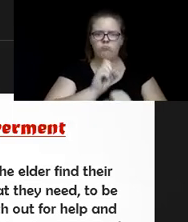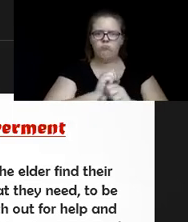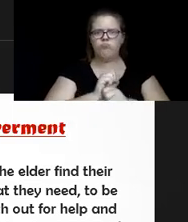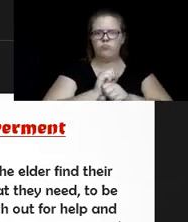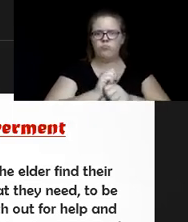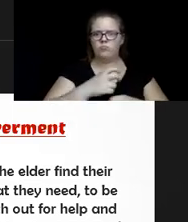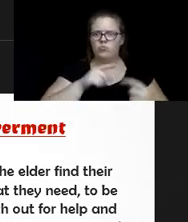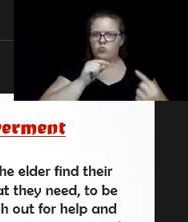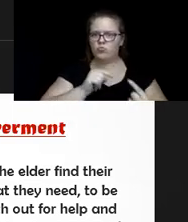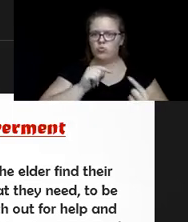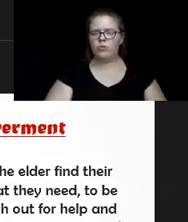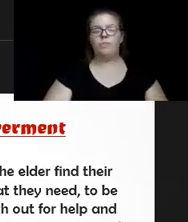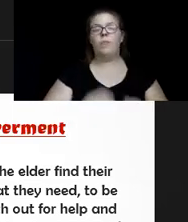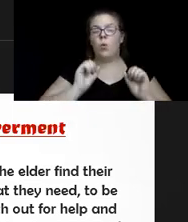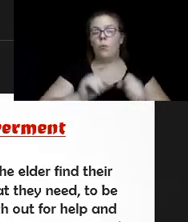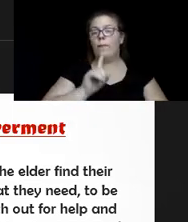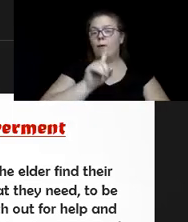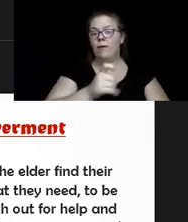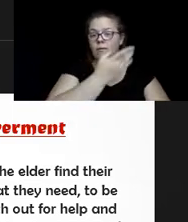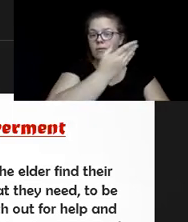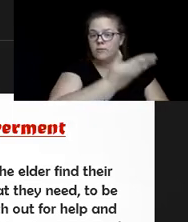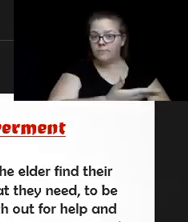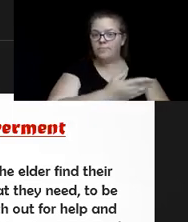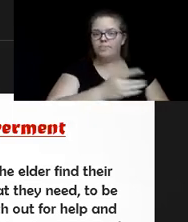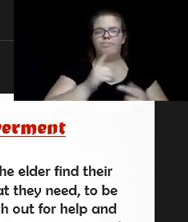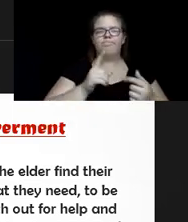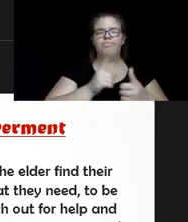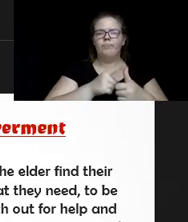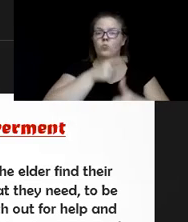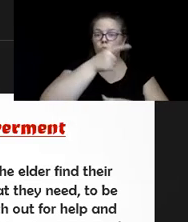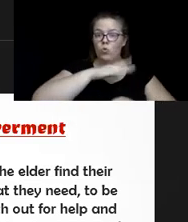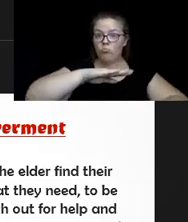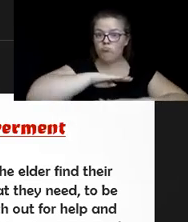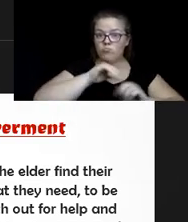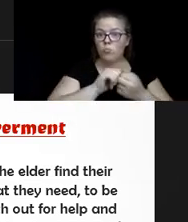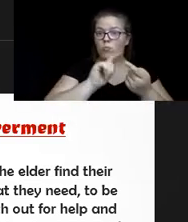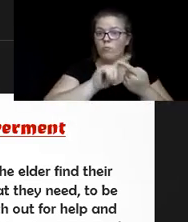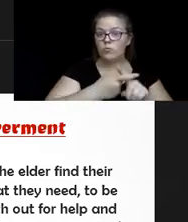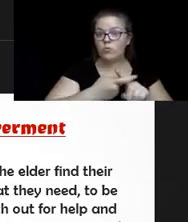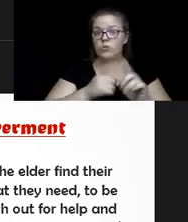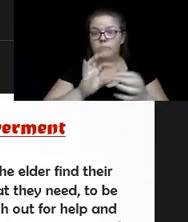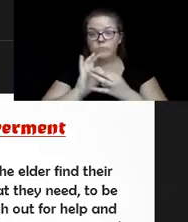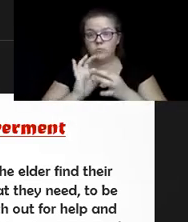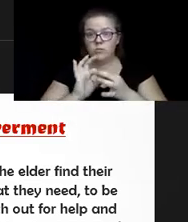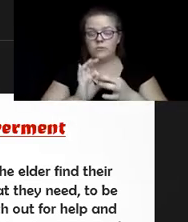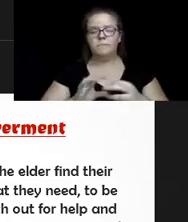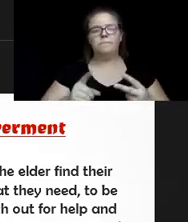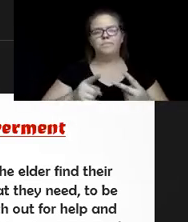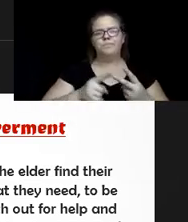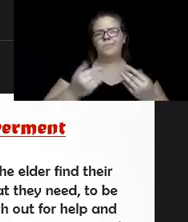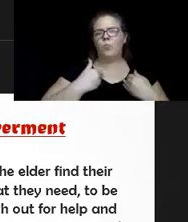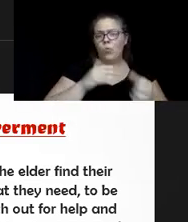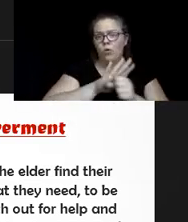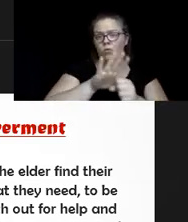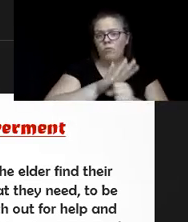questions we can ask them that will help. Are you content with your friendships and relationships? Do you have enough people that you feel